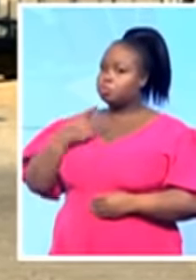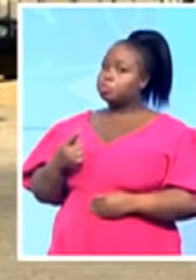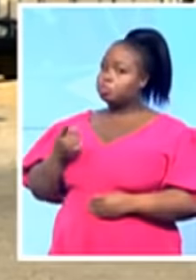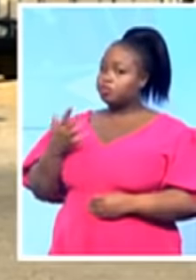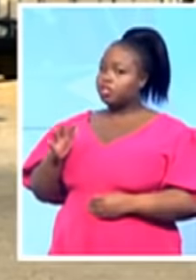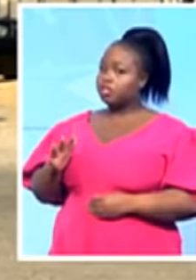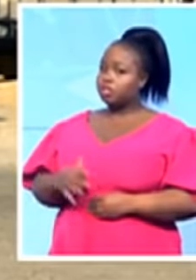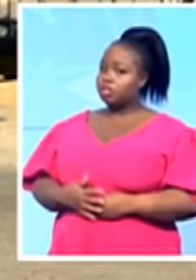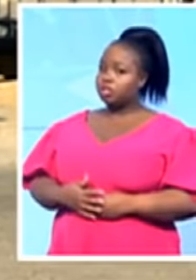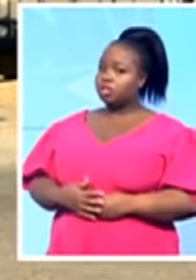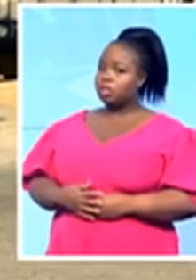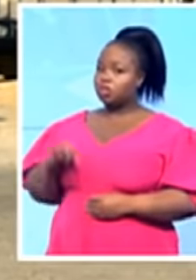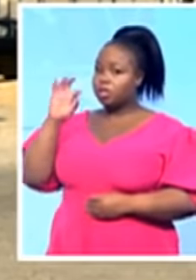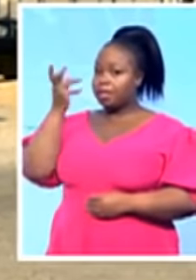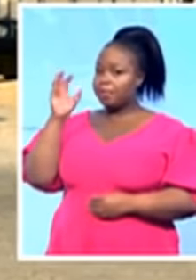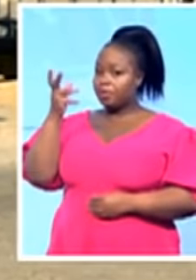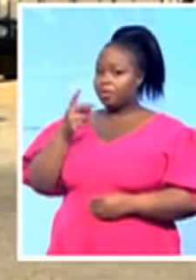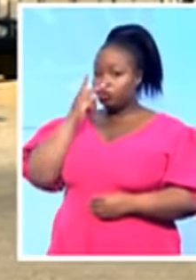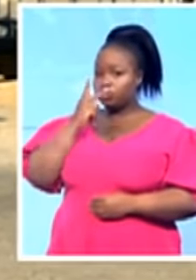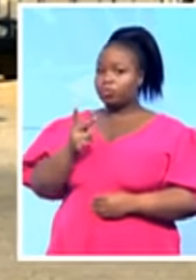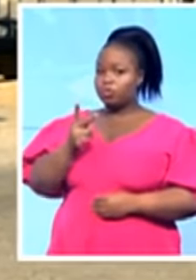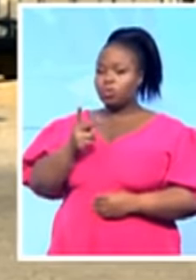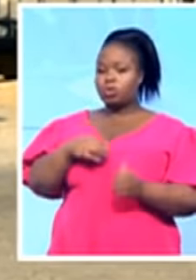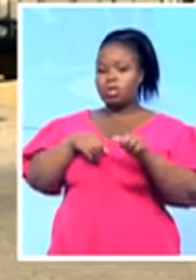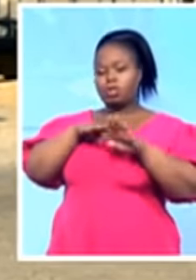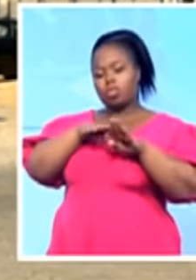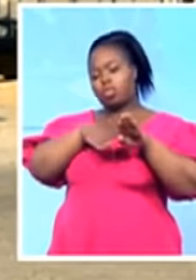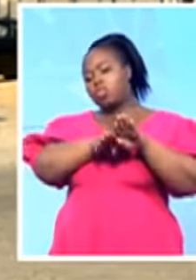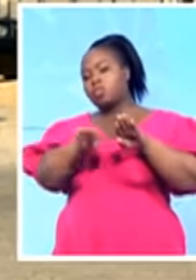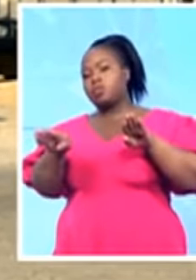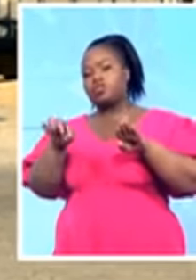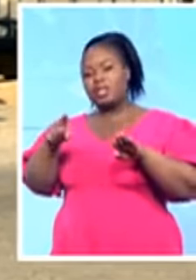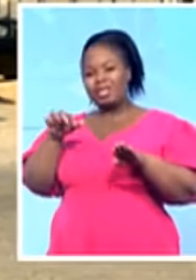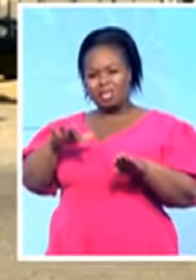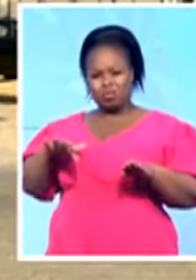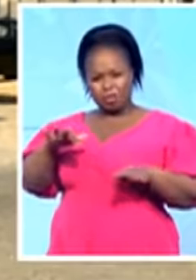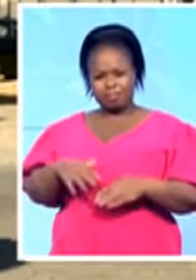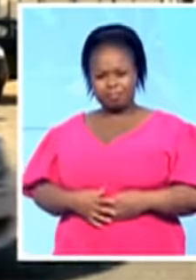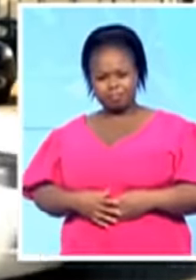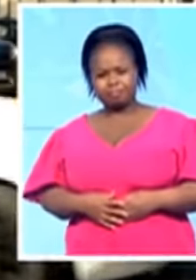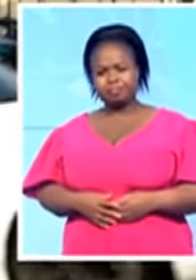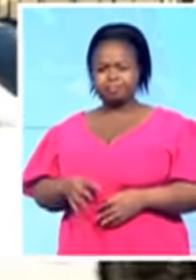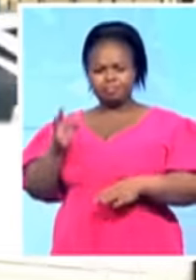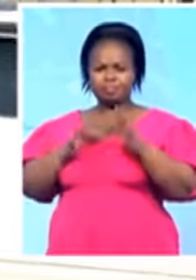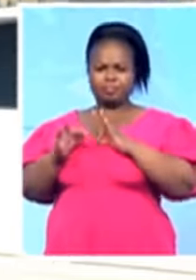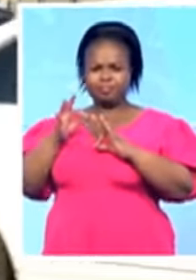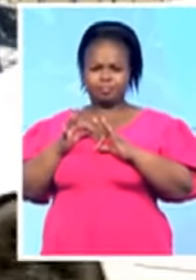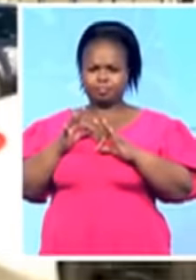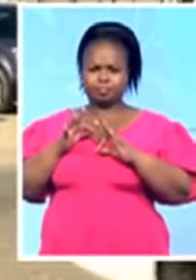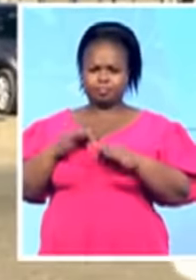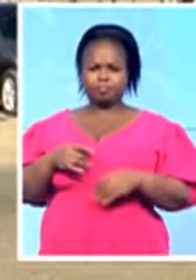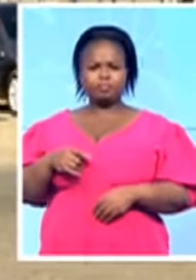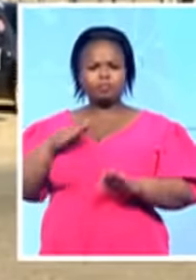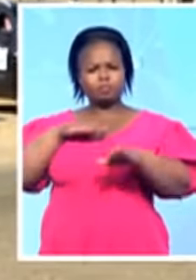an ambulance being turned back from that area. Talk to us about traffic flowing. That situation has